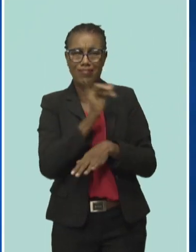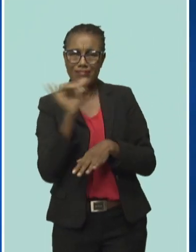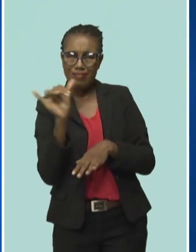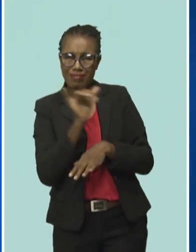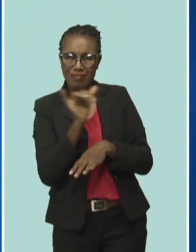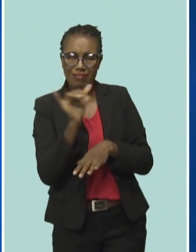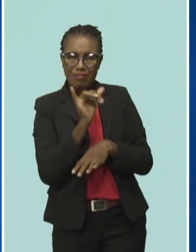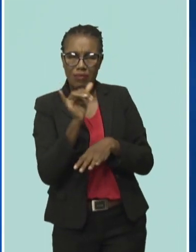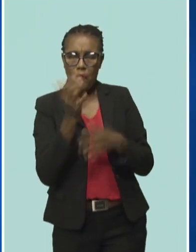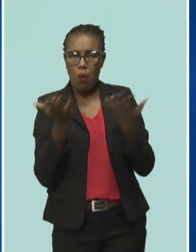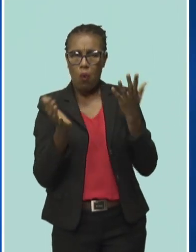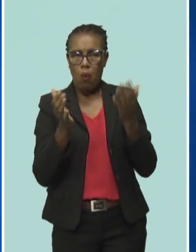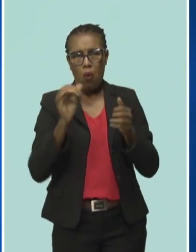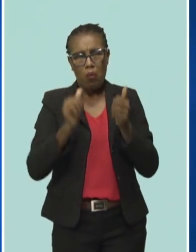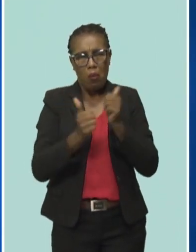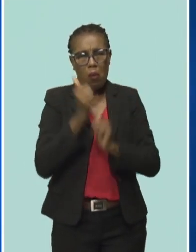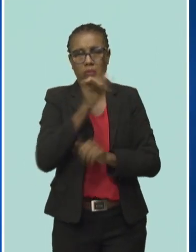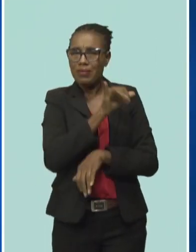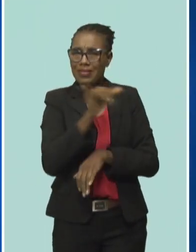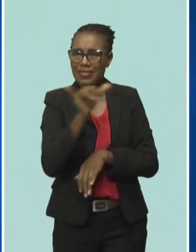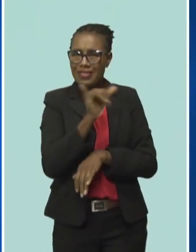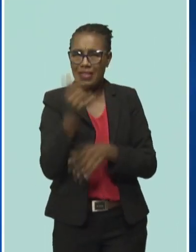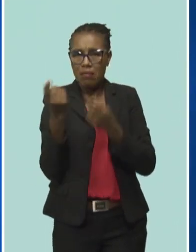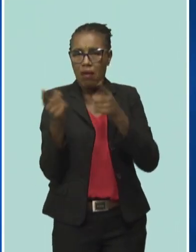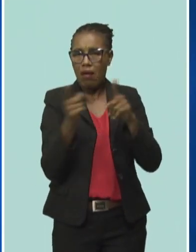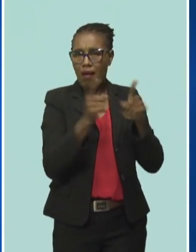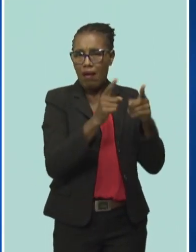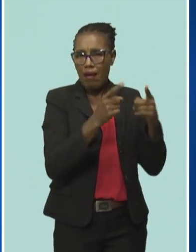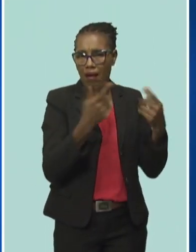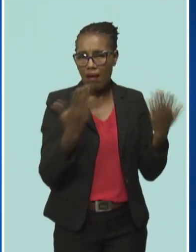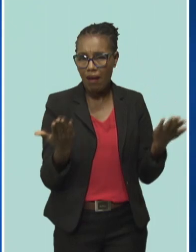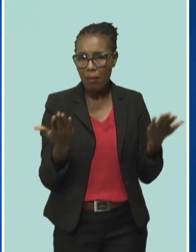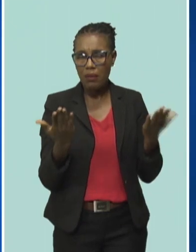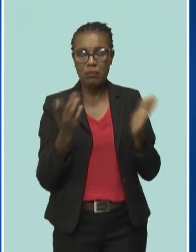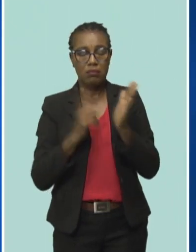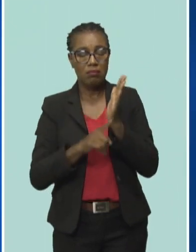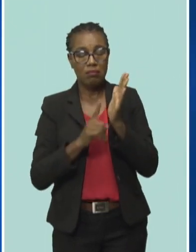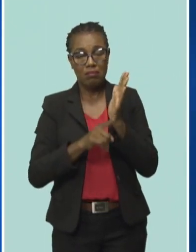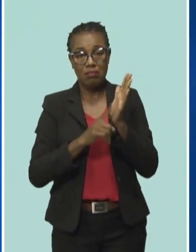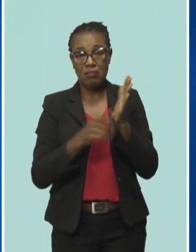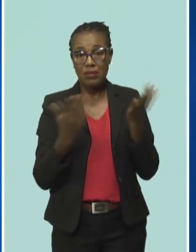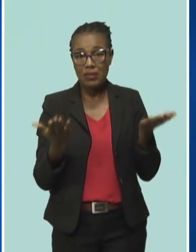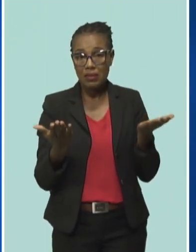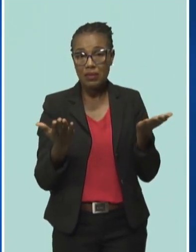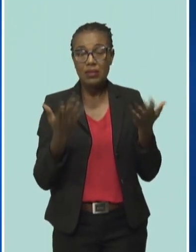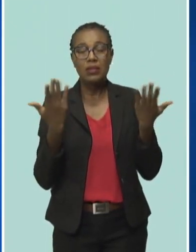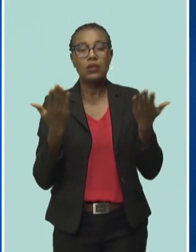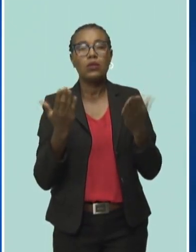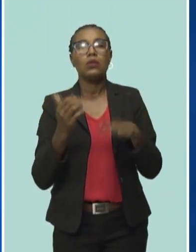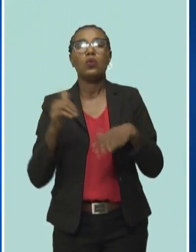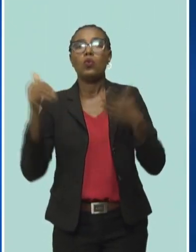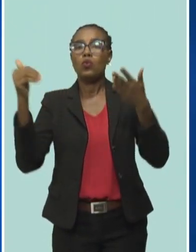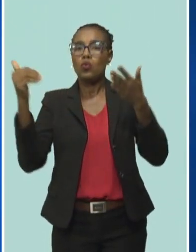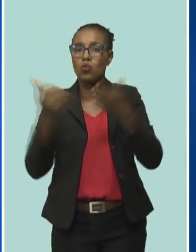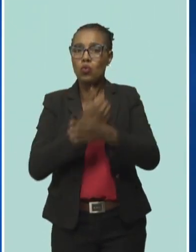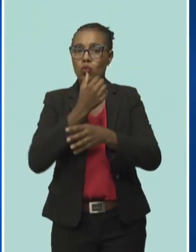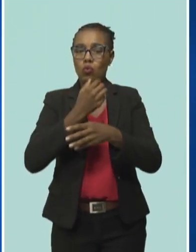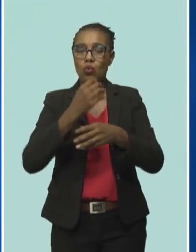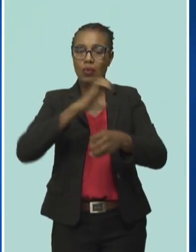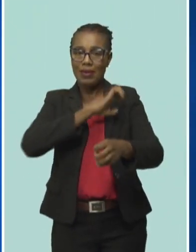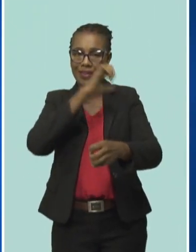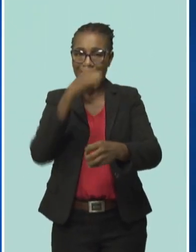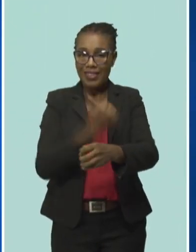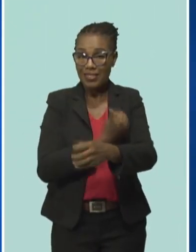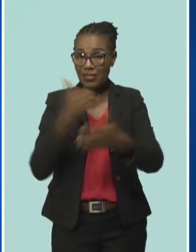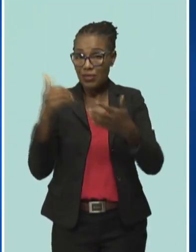on that occasion from the conclusion of our investigation is that the renewable energy penetration that we have on the network